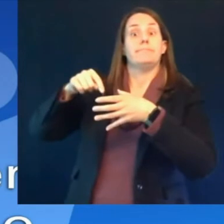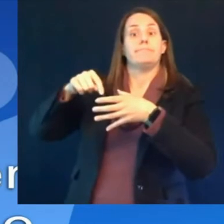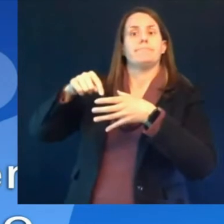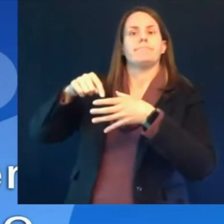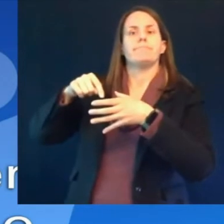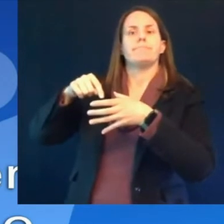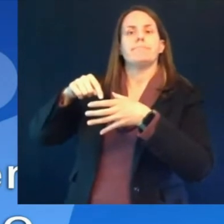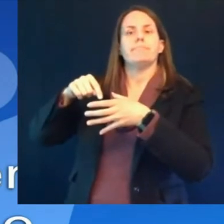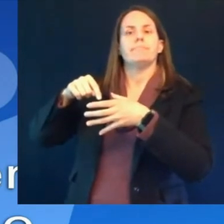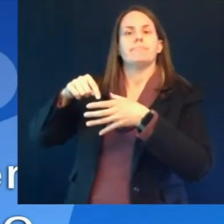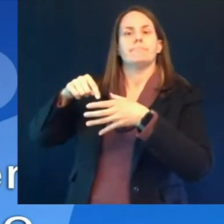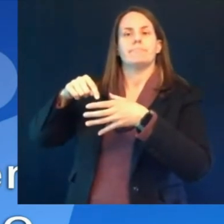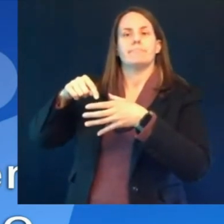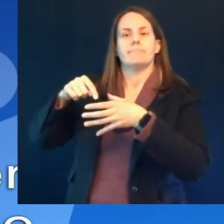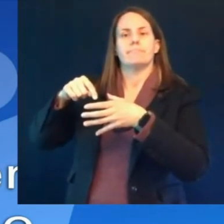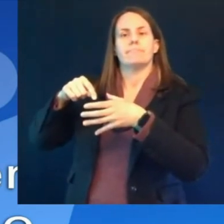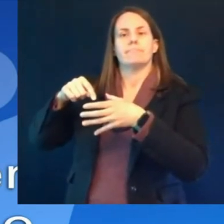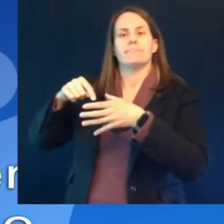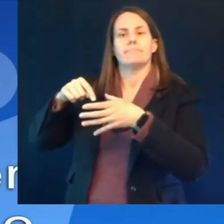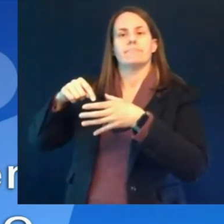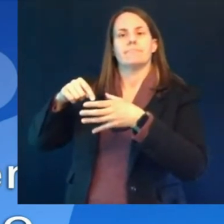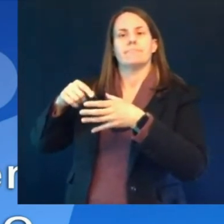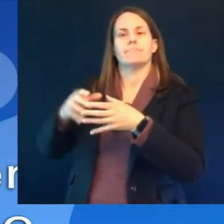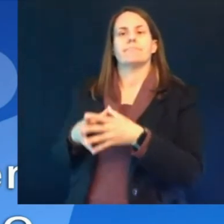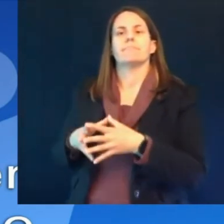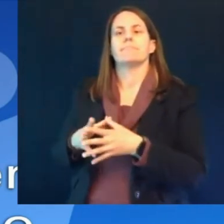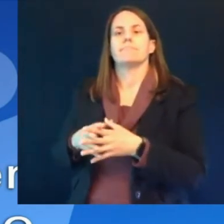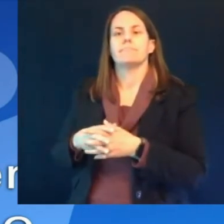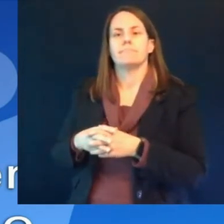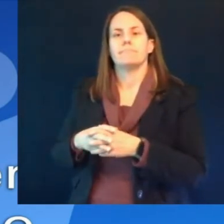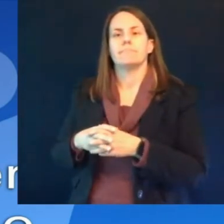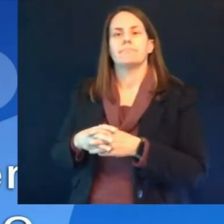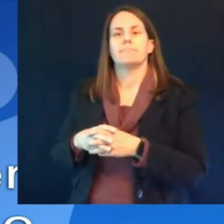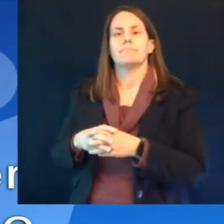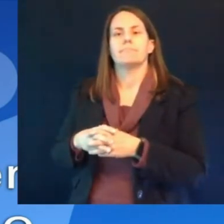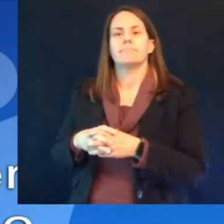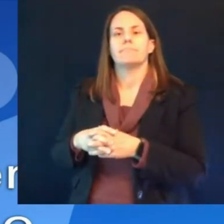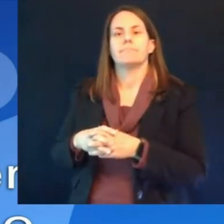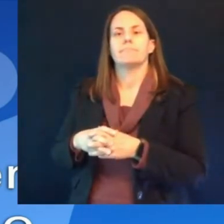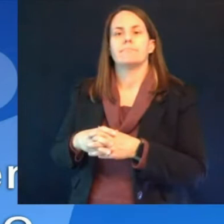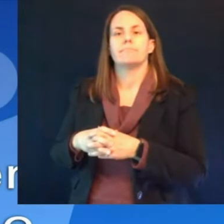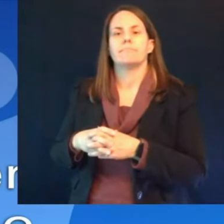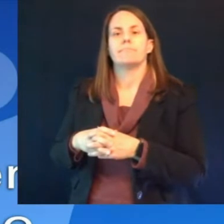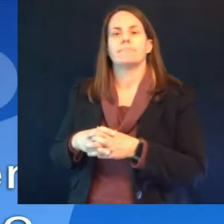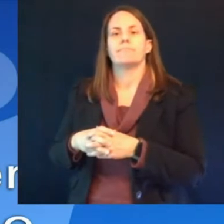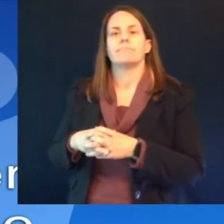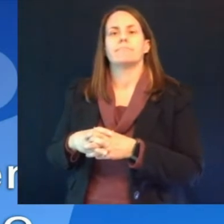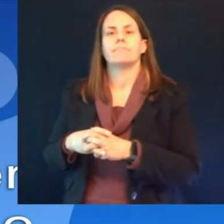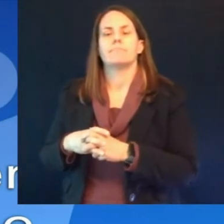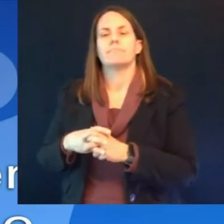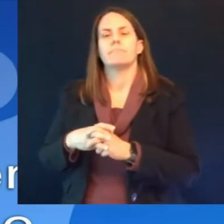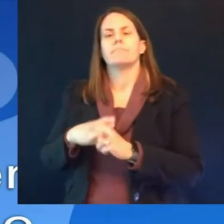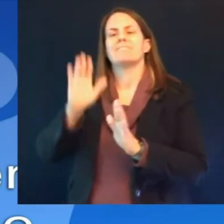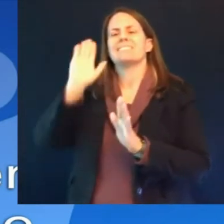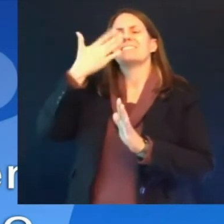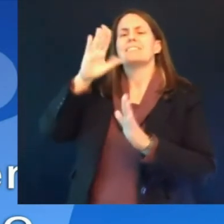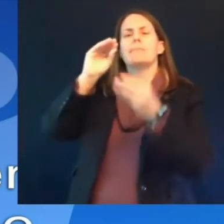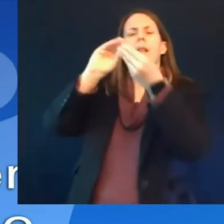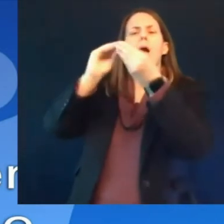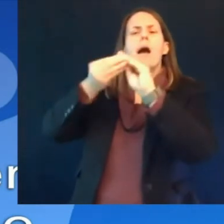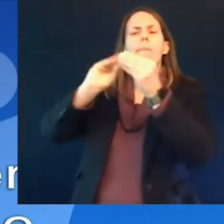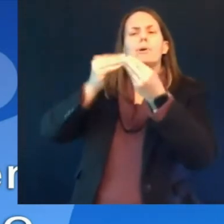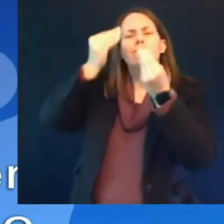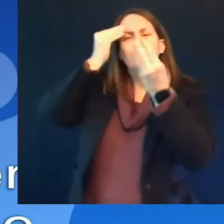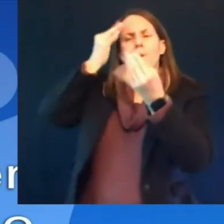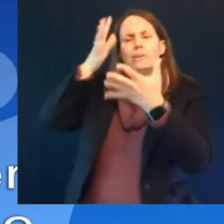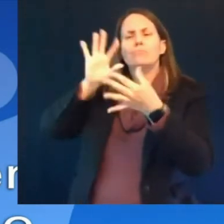and race uh they apparently discovered some problems here with inputting data which apparently resulted in they say in